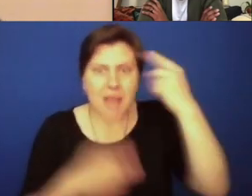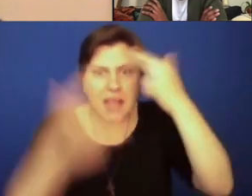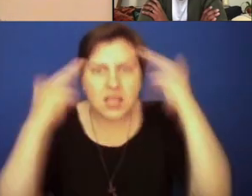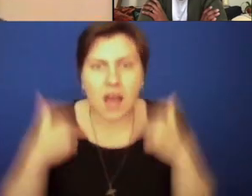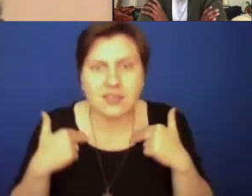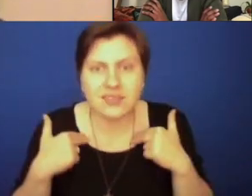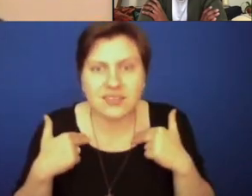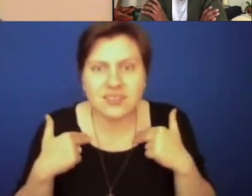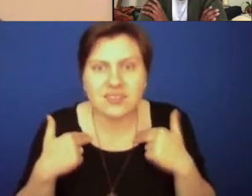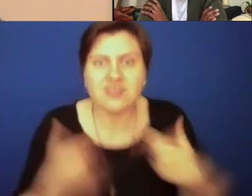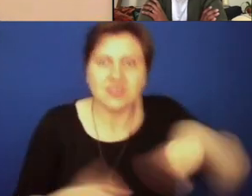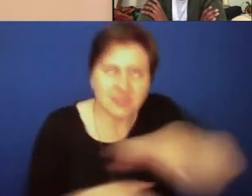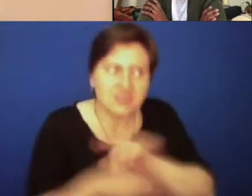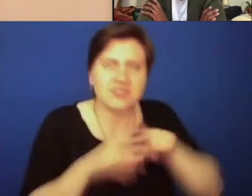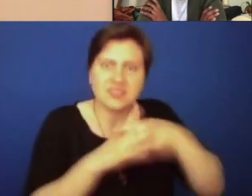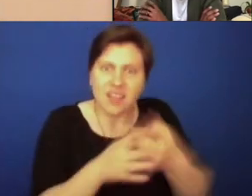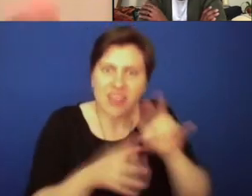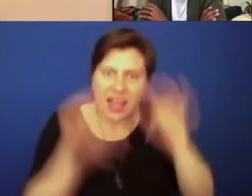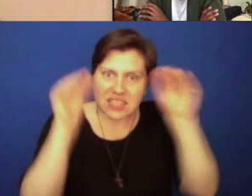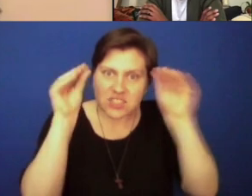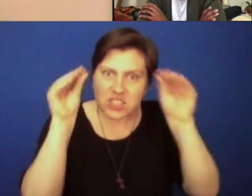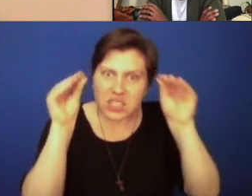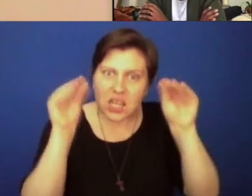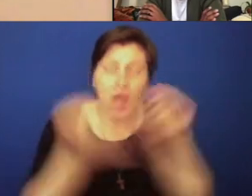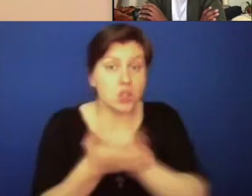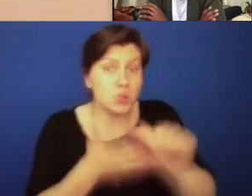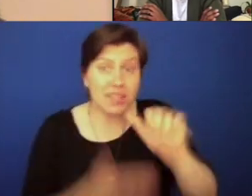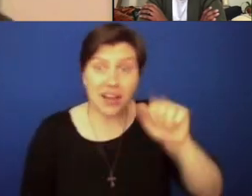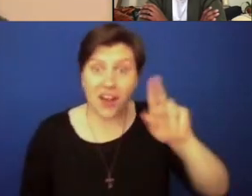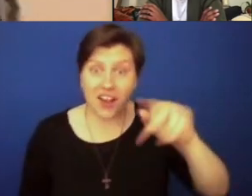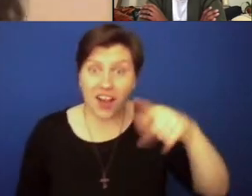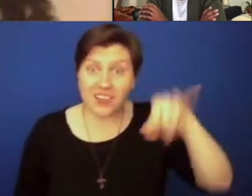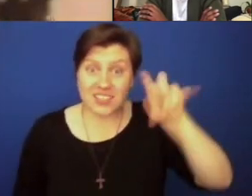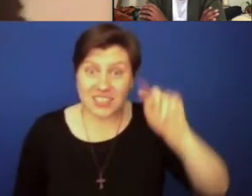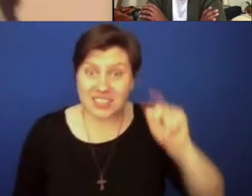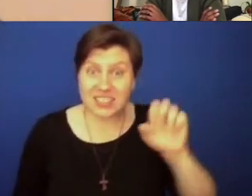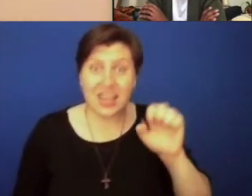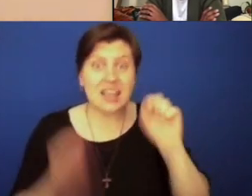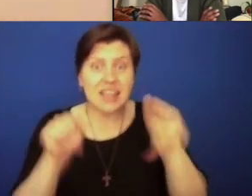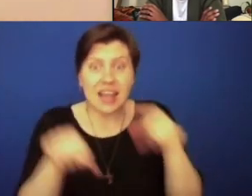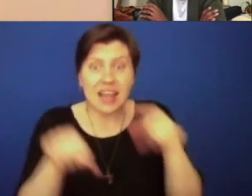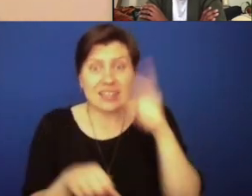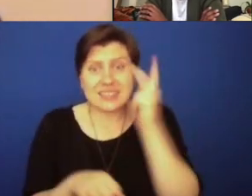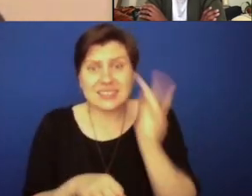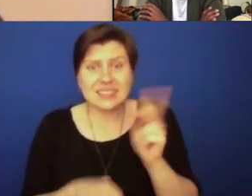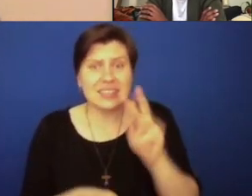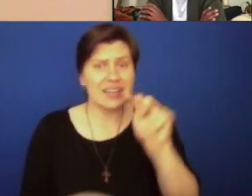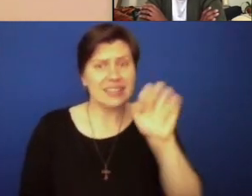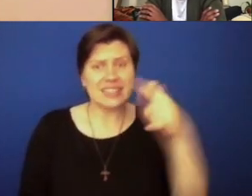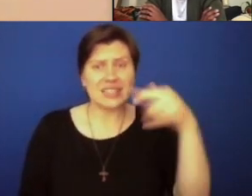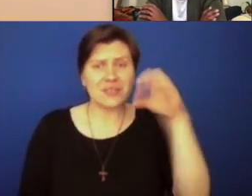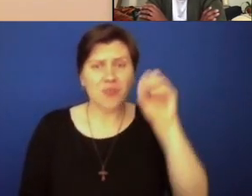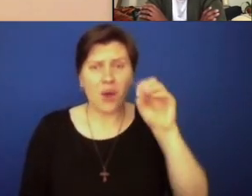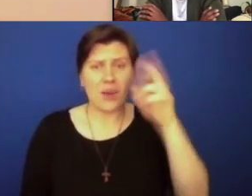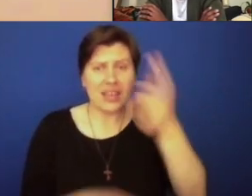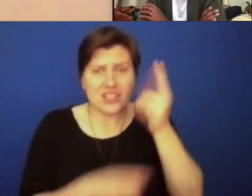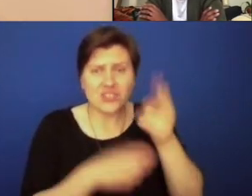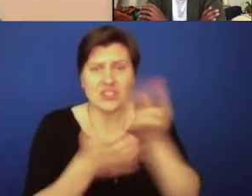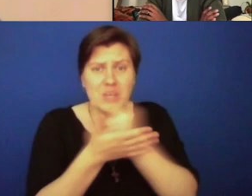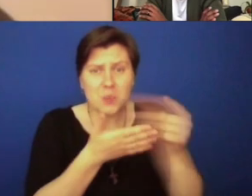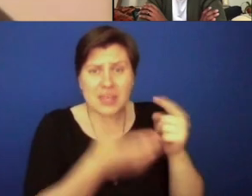Black nuns. They inaugurated the teaching. So if you go to St. Augustine's, right, you can see these elaborate sort of Negro history week and later Black